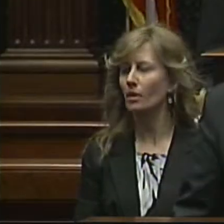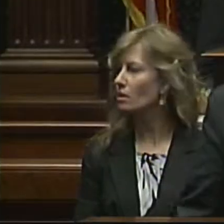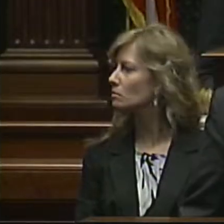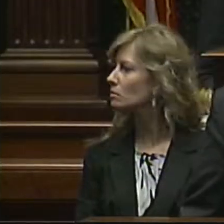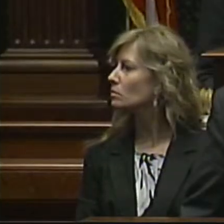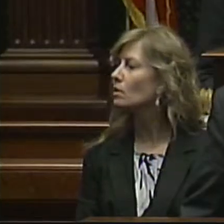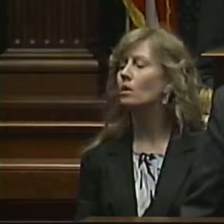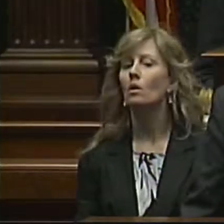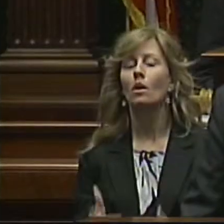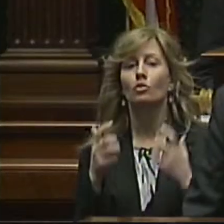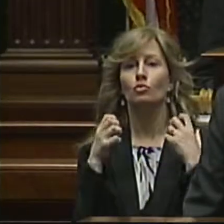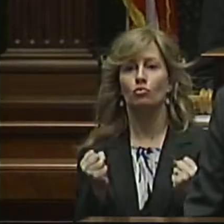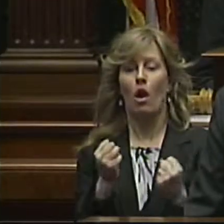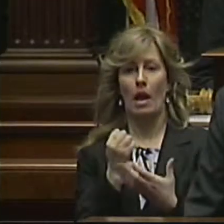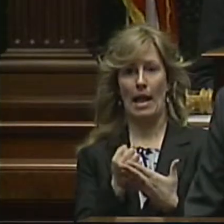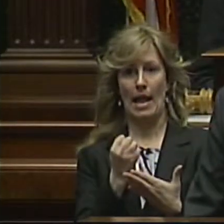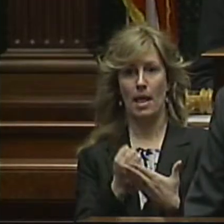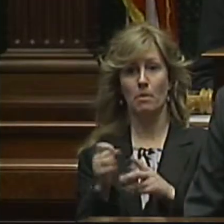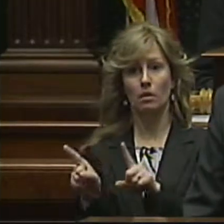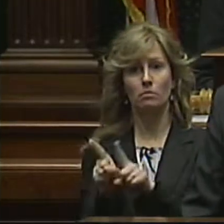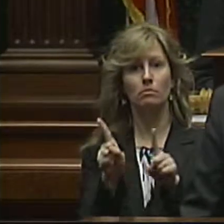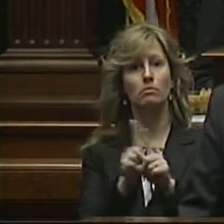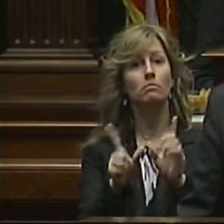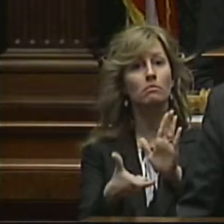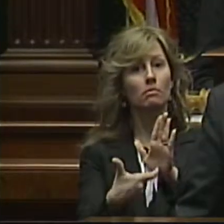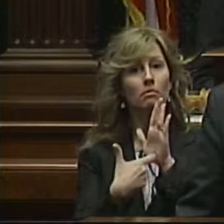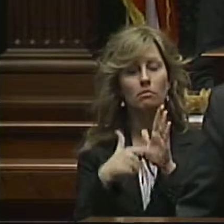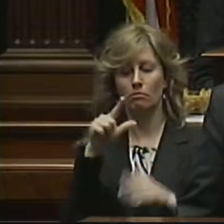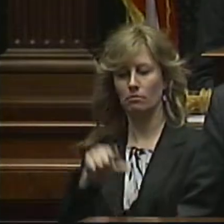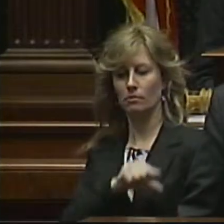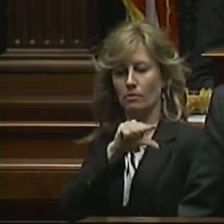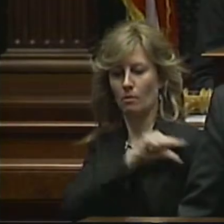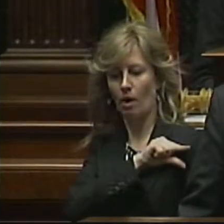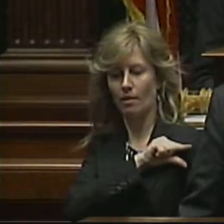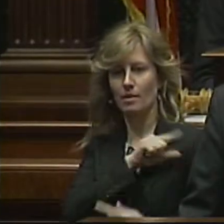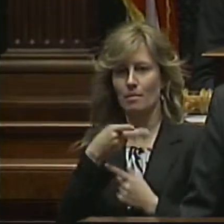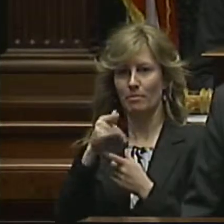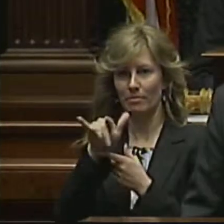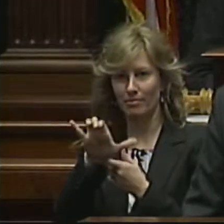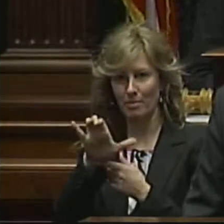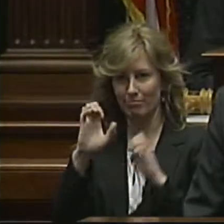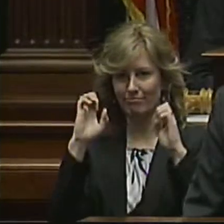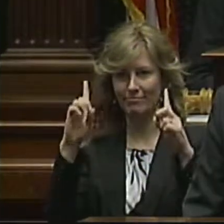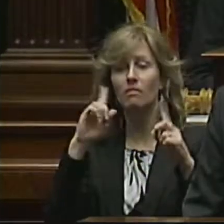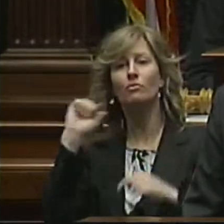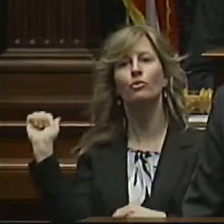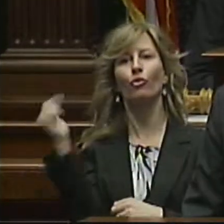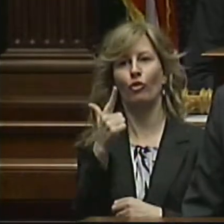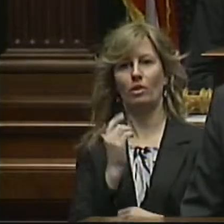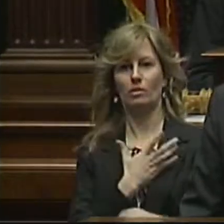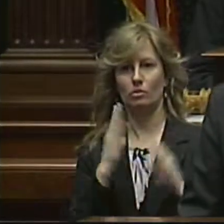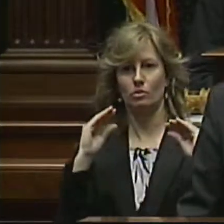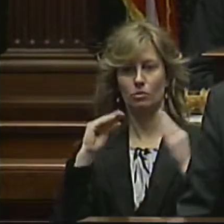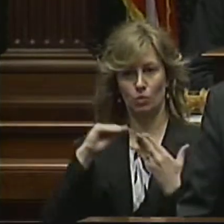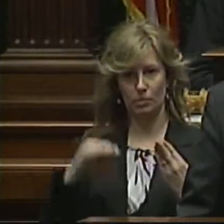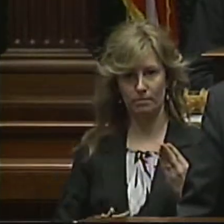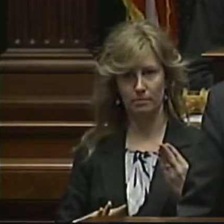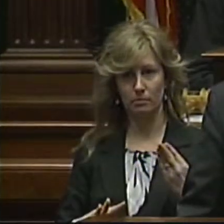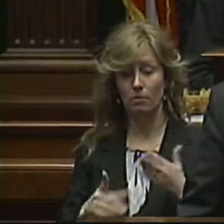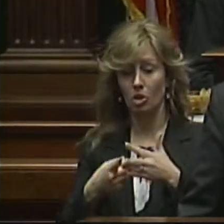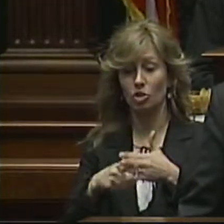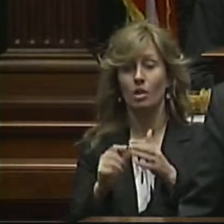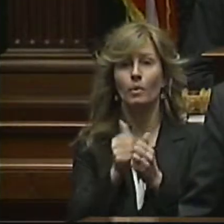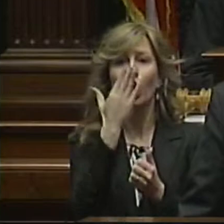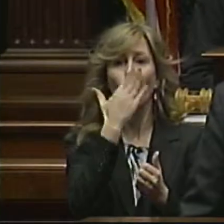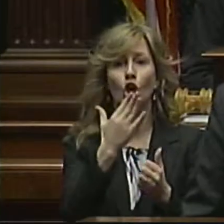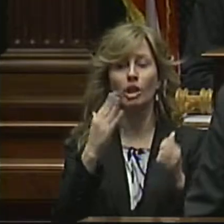Our economy also demands quality public education for all our students. And that starts with good